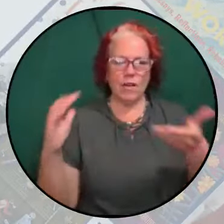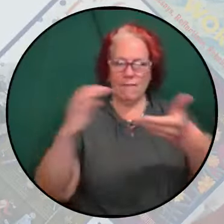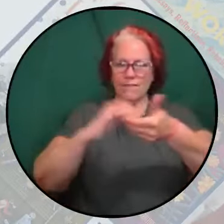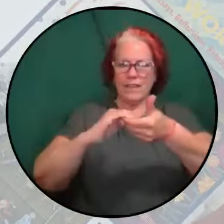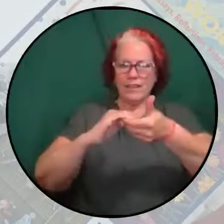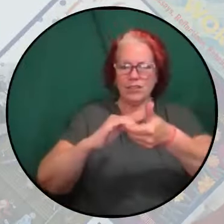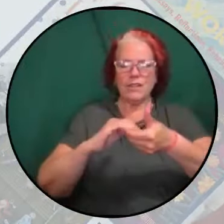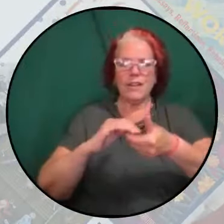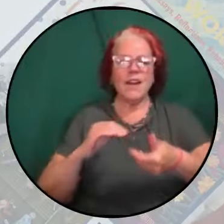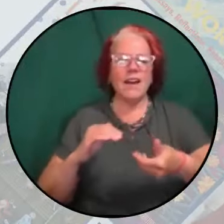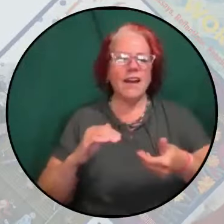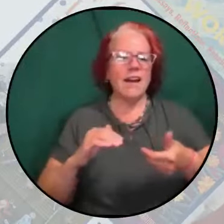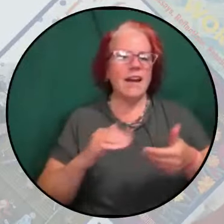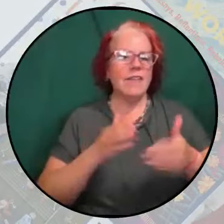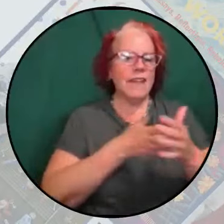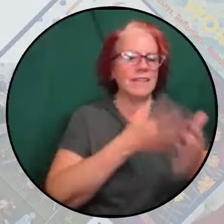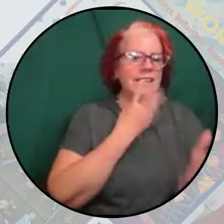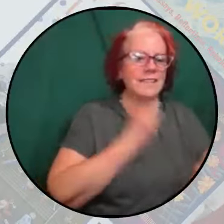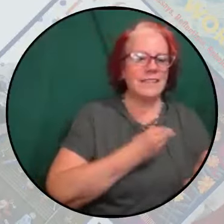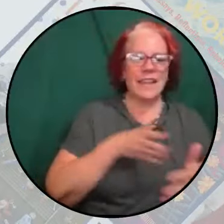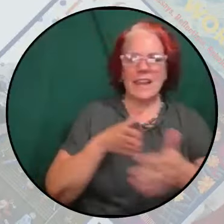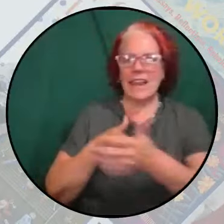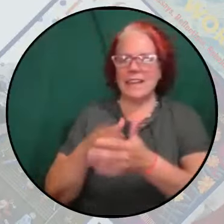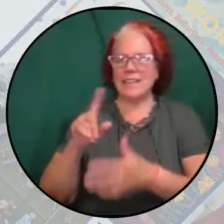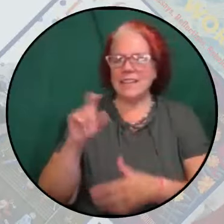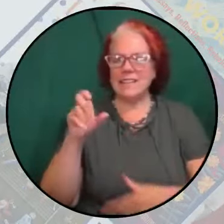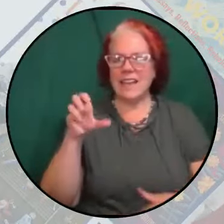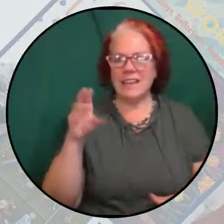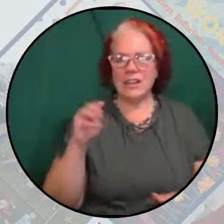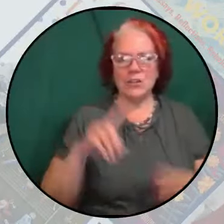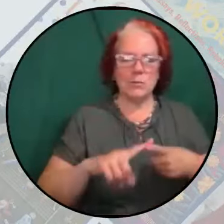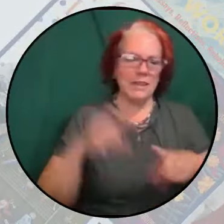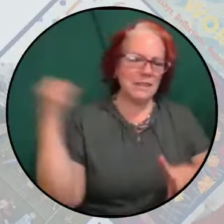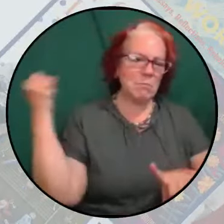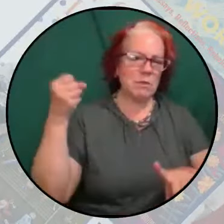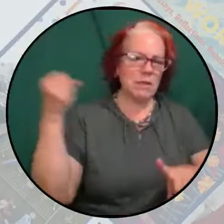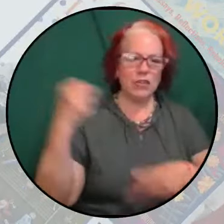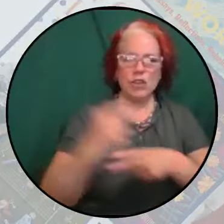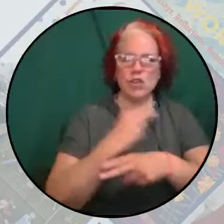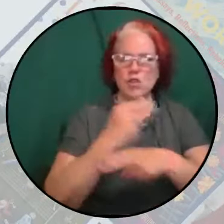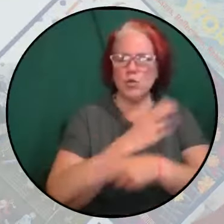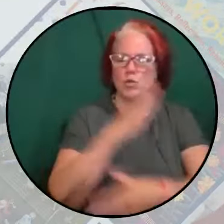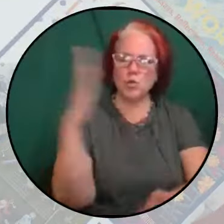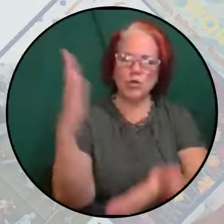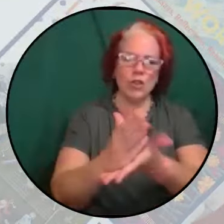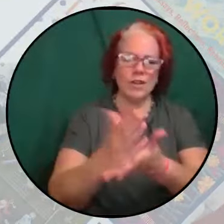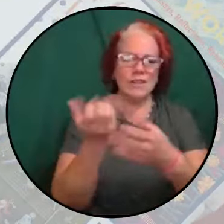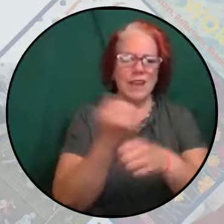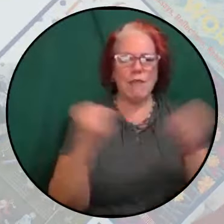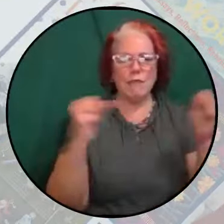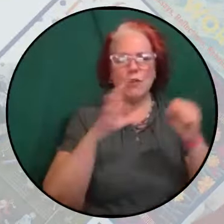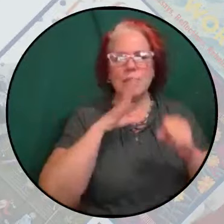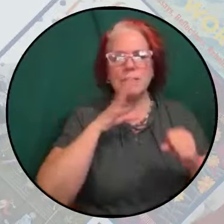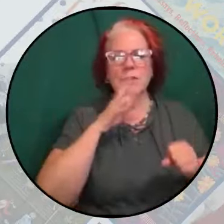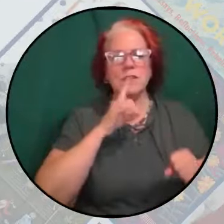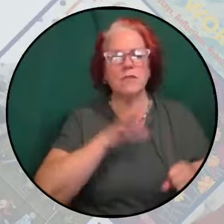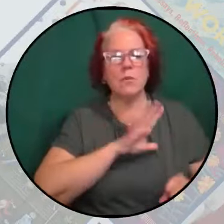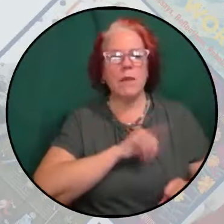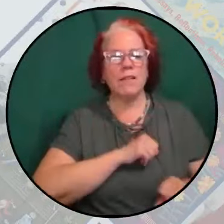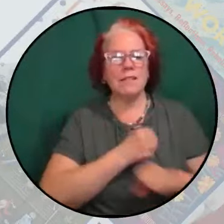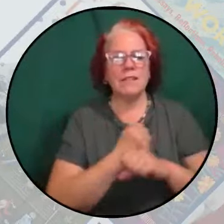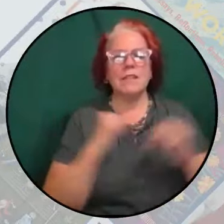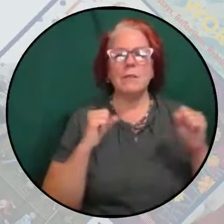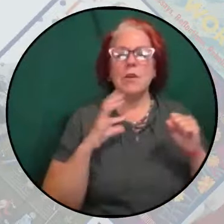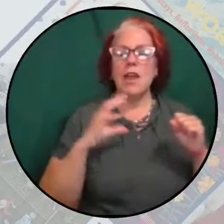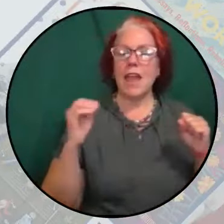-Zionism. It is a bludgeon used to shut down speech for free, for Palestinian liberation, and it also